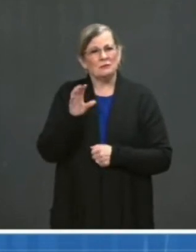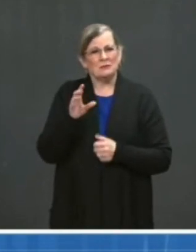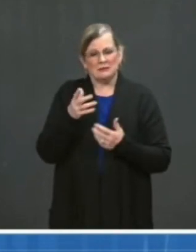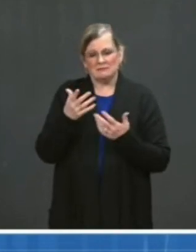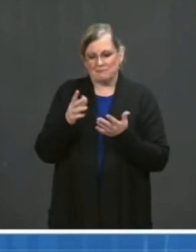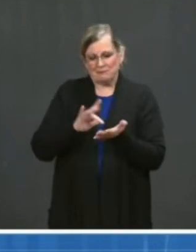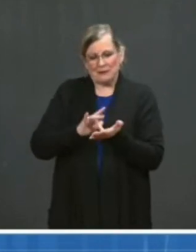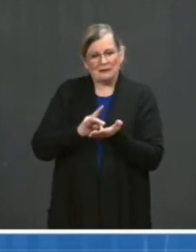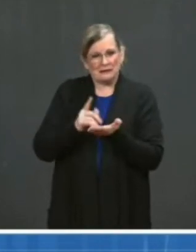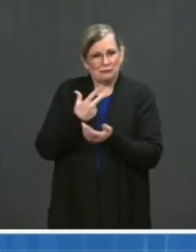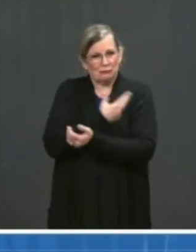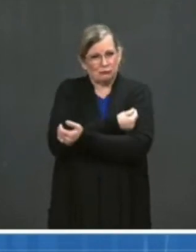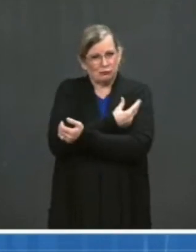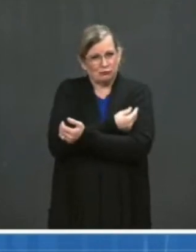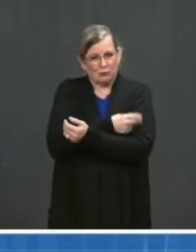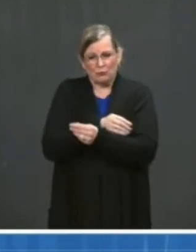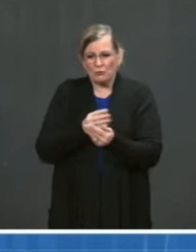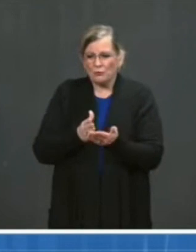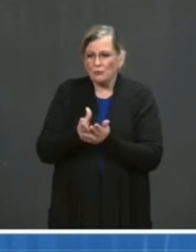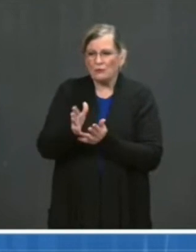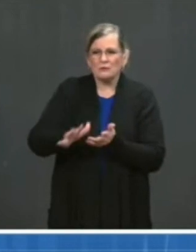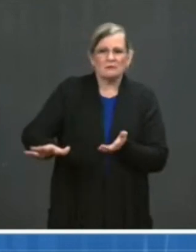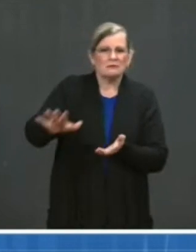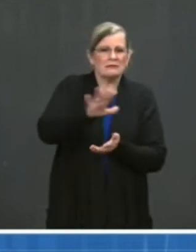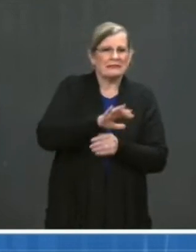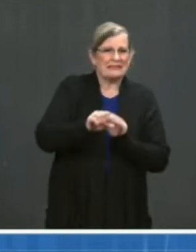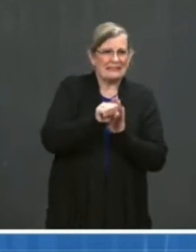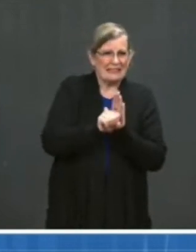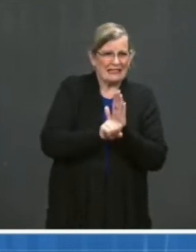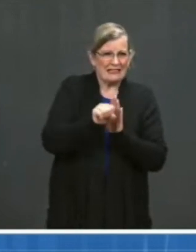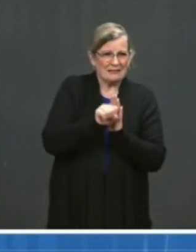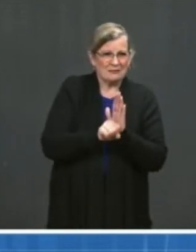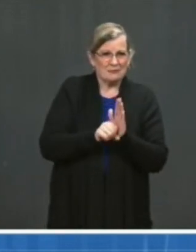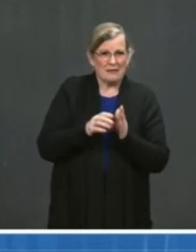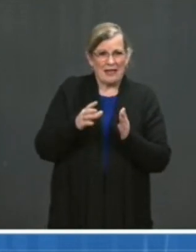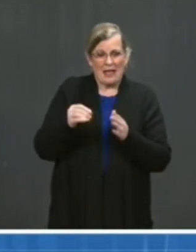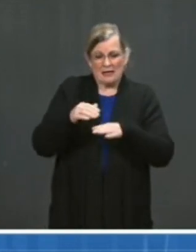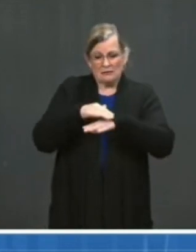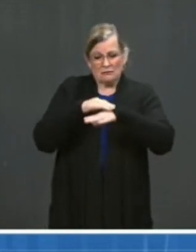and through the federal channels, including pharmacies and community health centers.